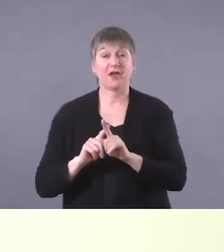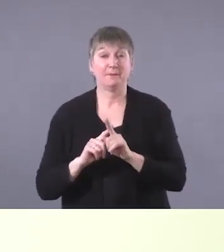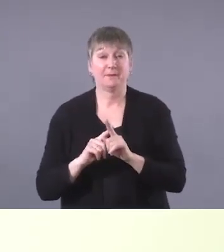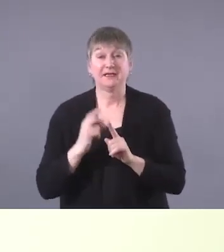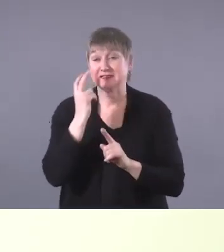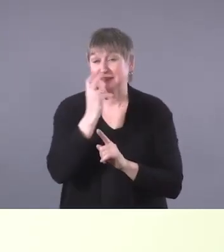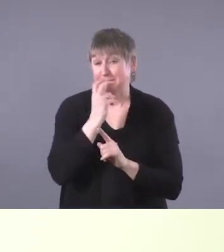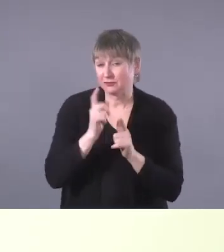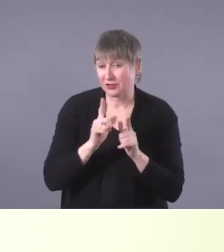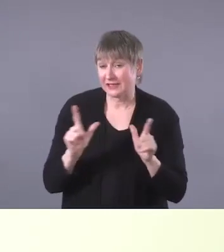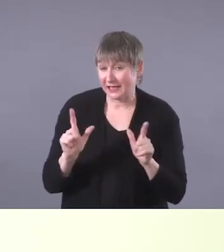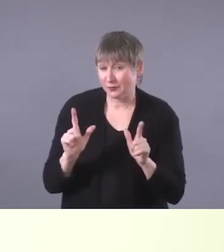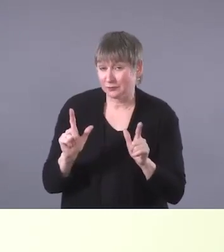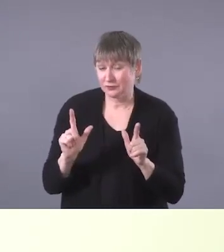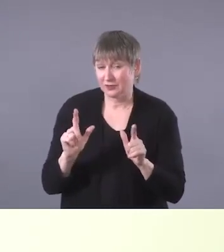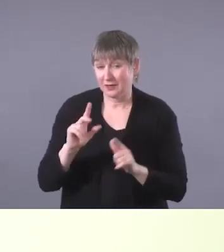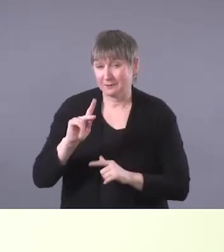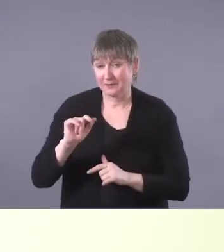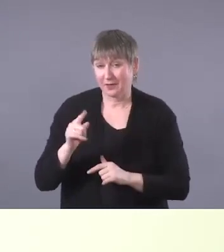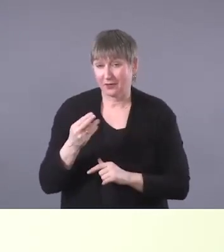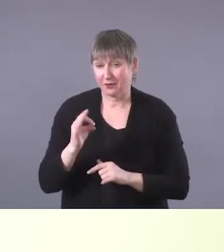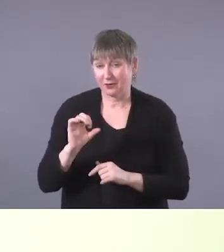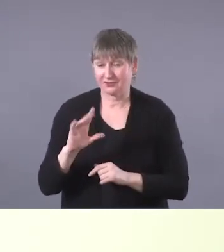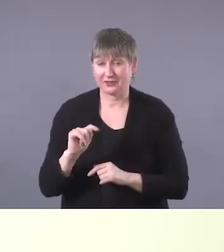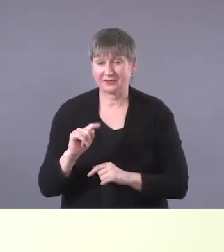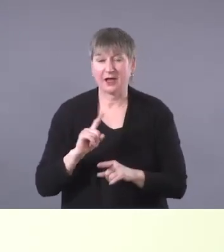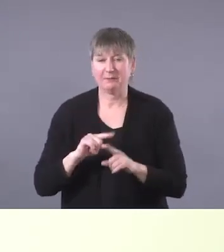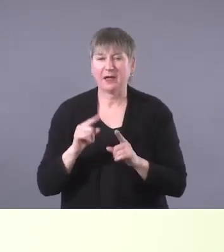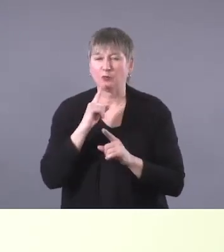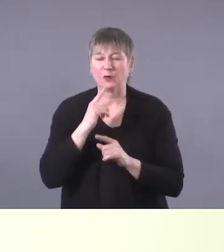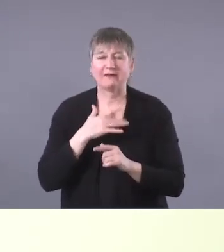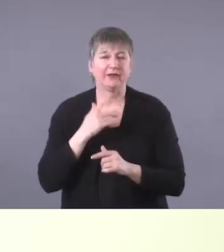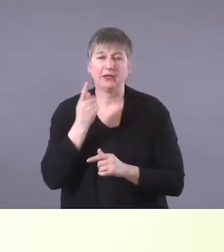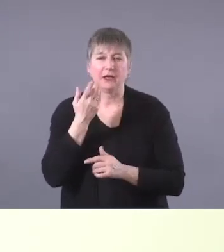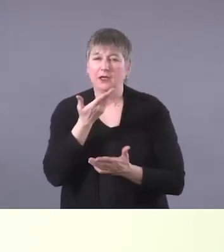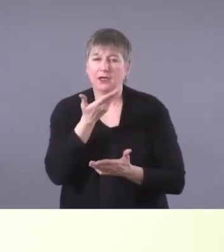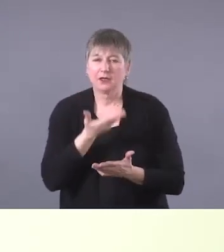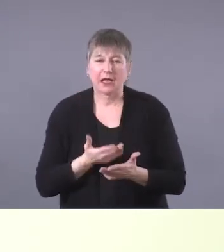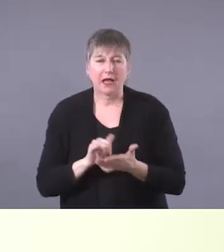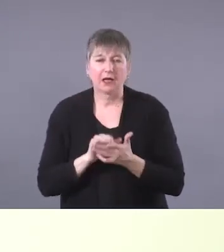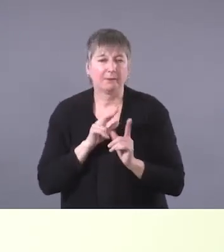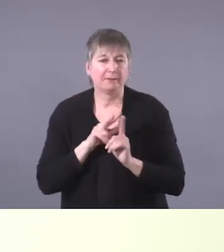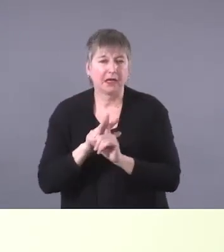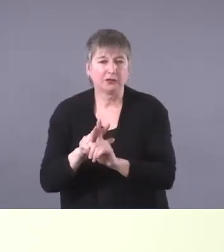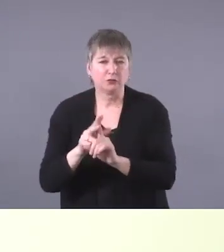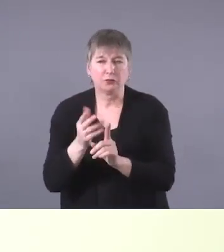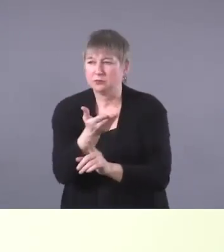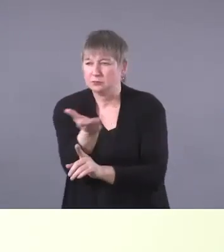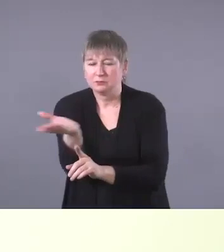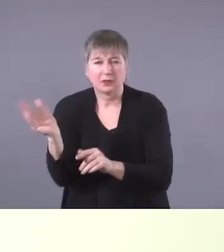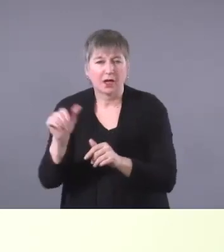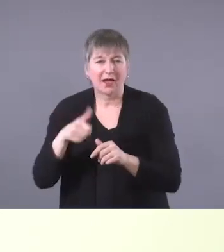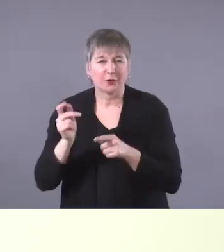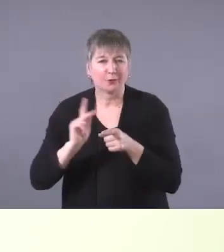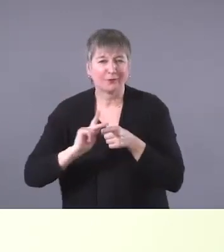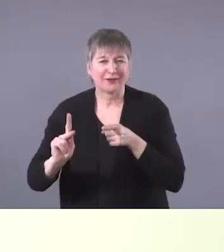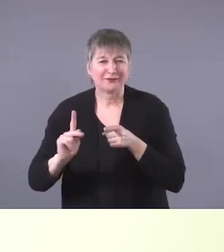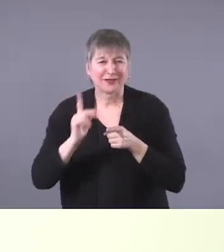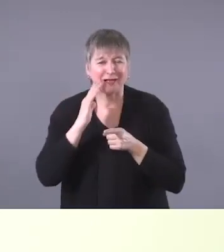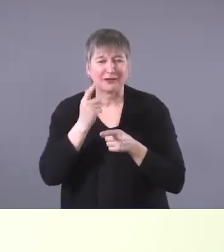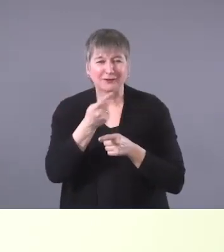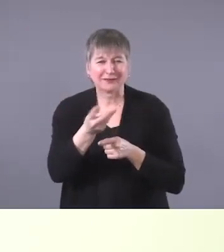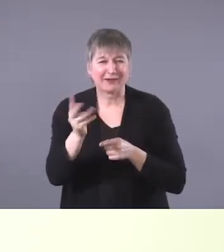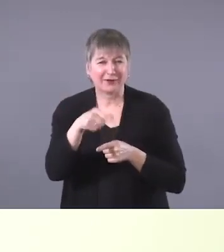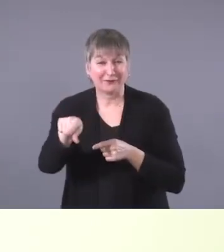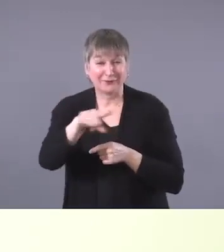like there could potentially, it could apply to other, um, professions because I know there's a variety of professions that